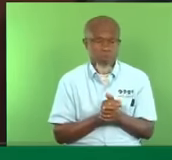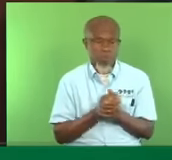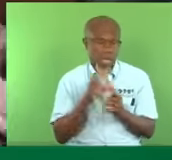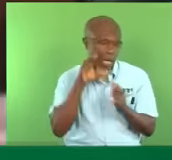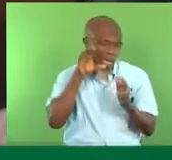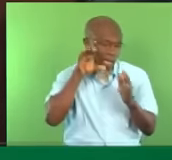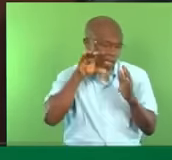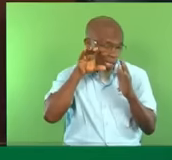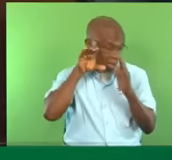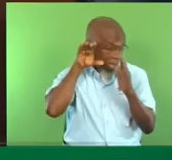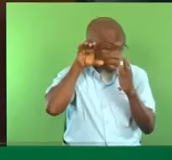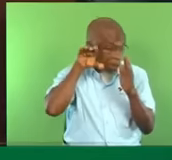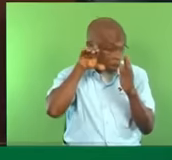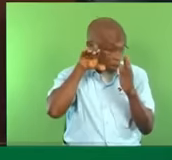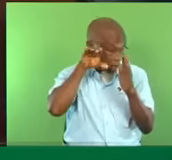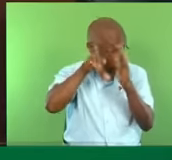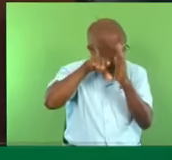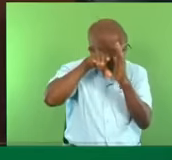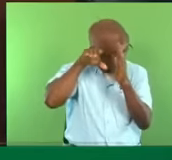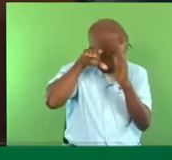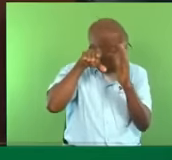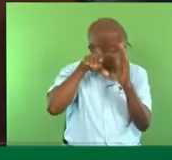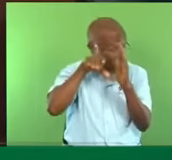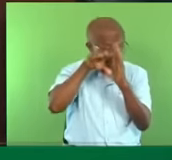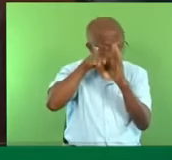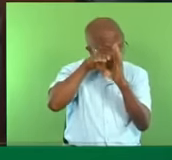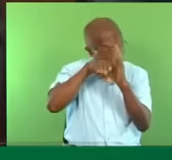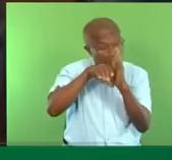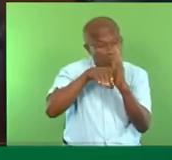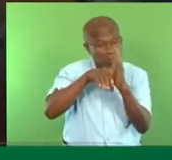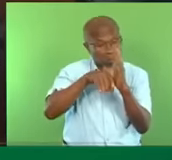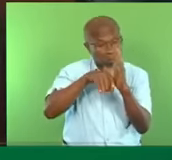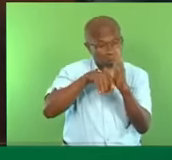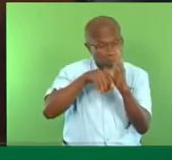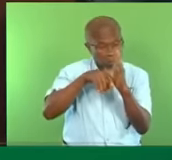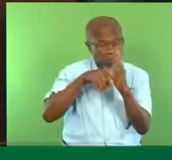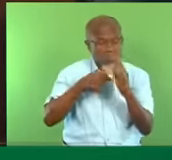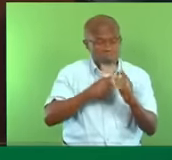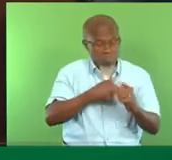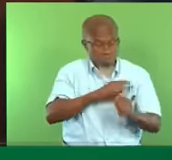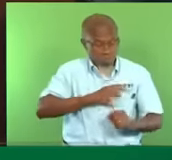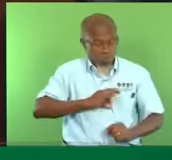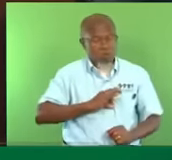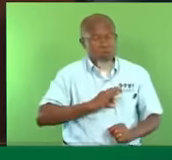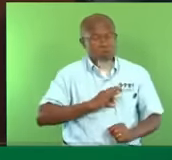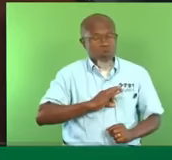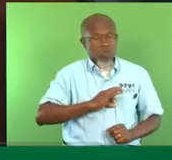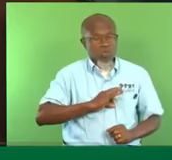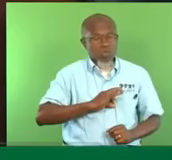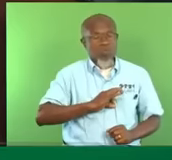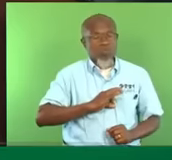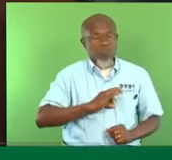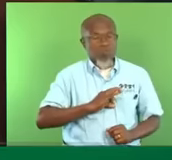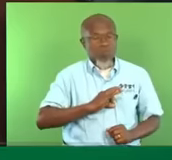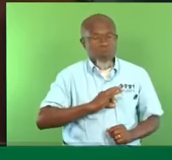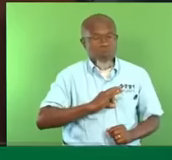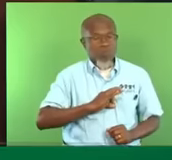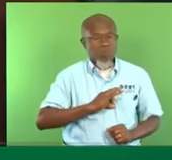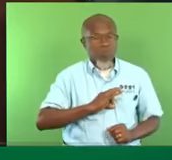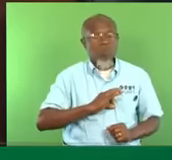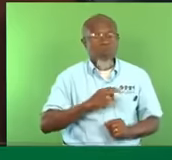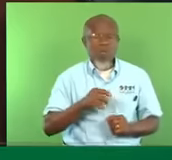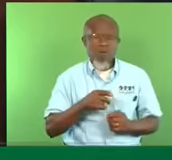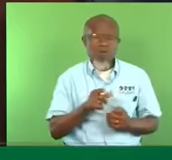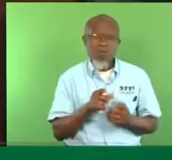they don't have enough or sufficient. There's a handheld device called an electronic U-turn device. It is